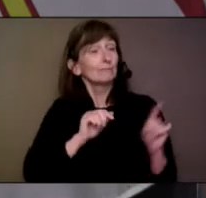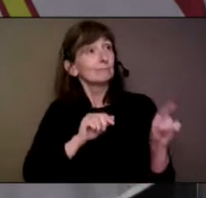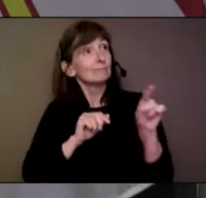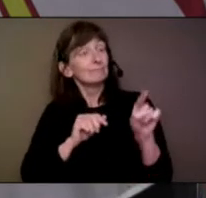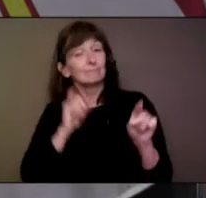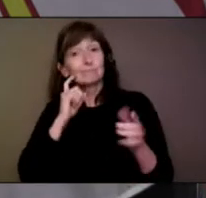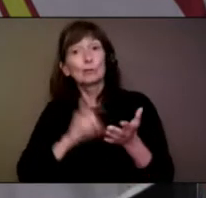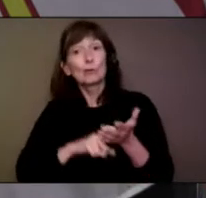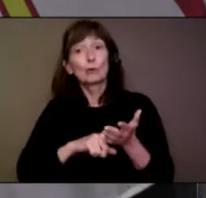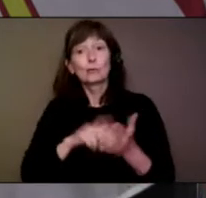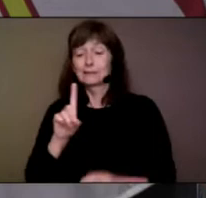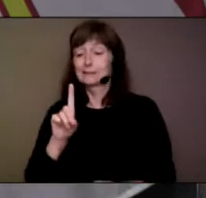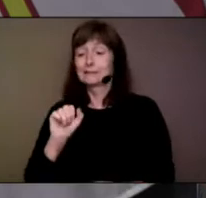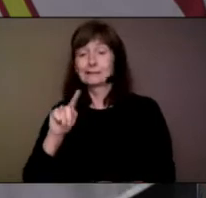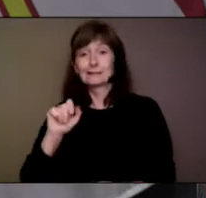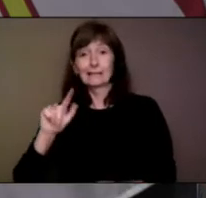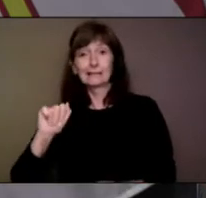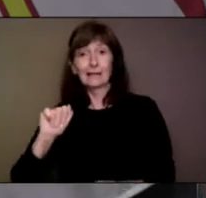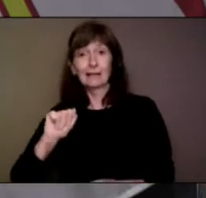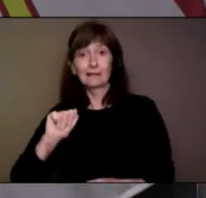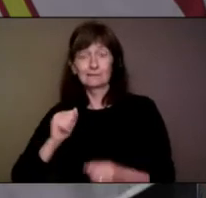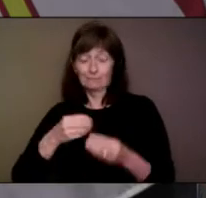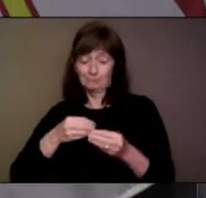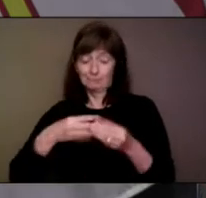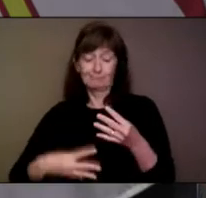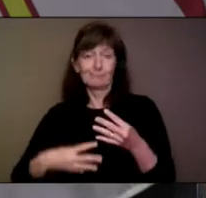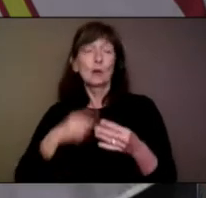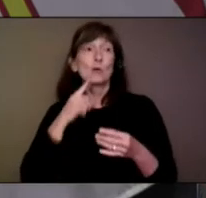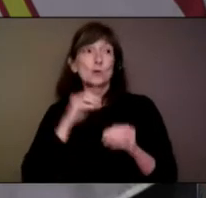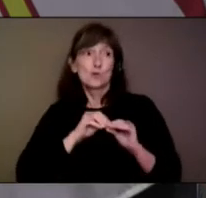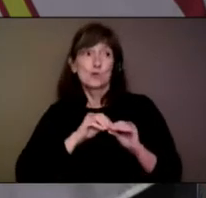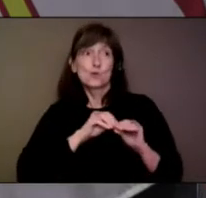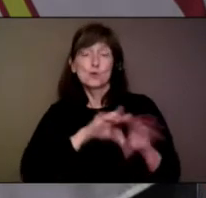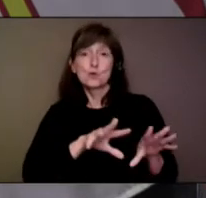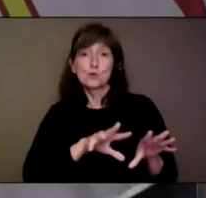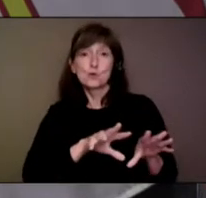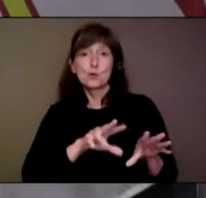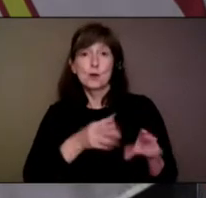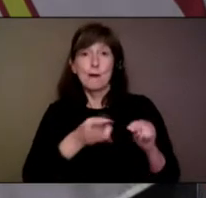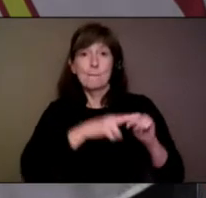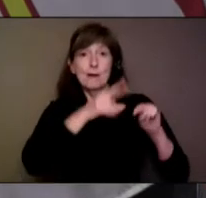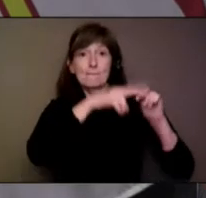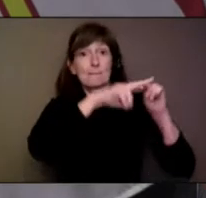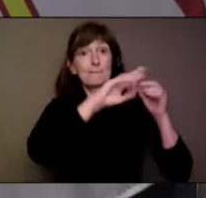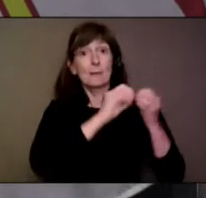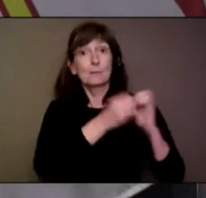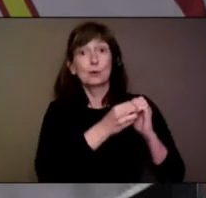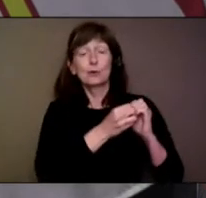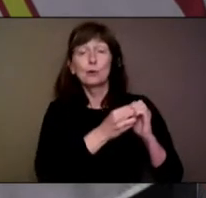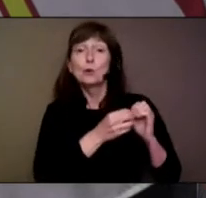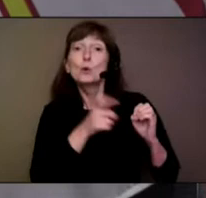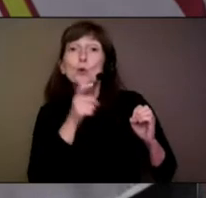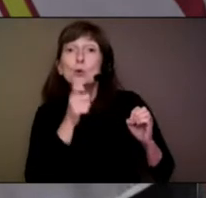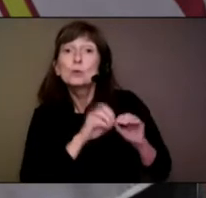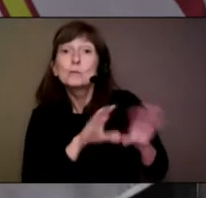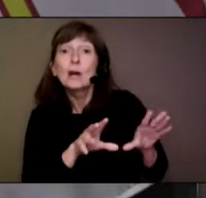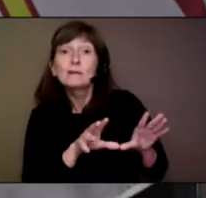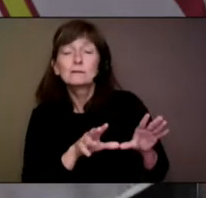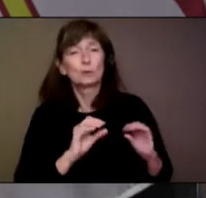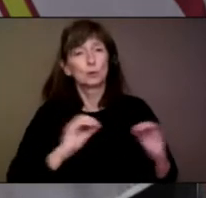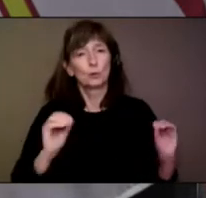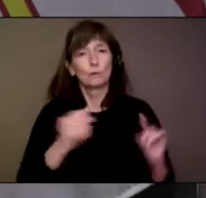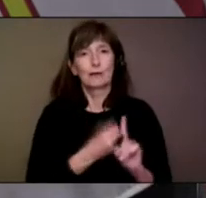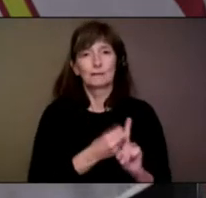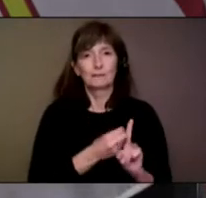Delta variant and spreading mainly in those who are unvaccinated. This could escalate and spread as restrictions are eased across the